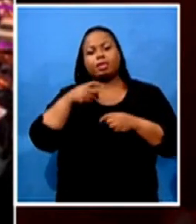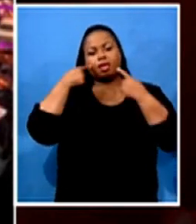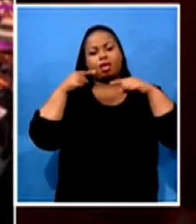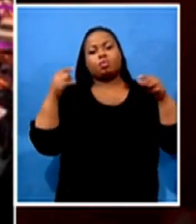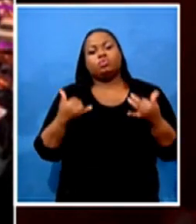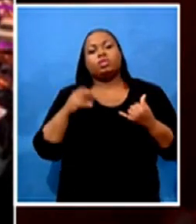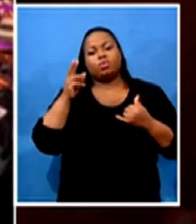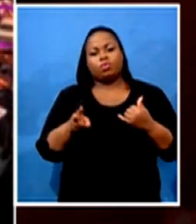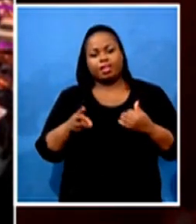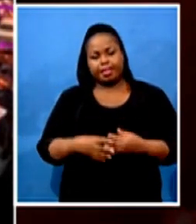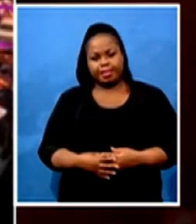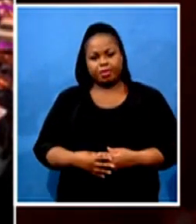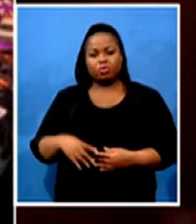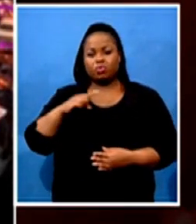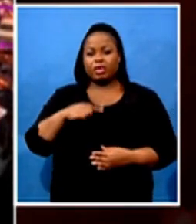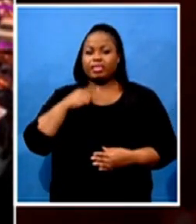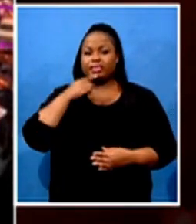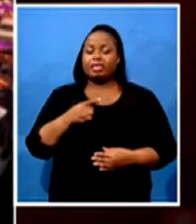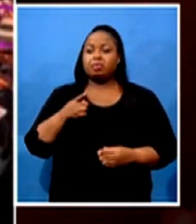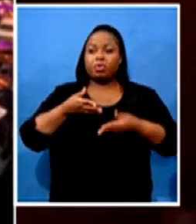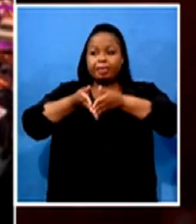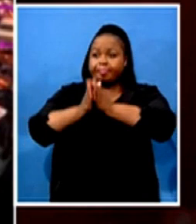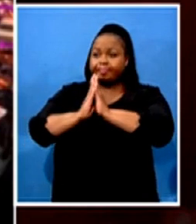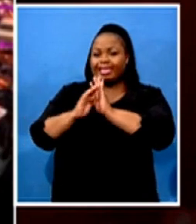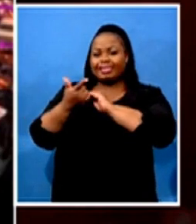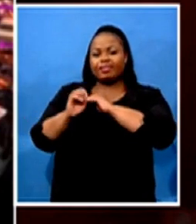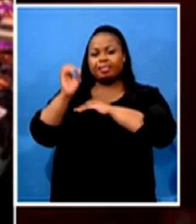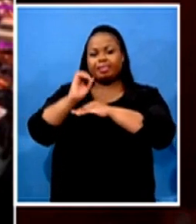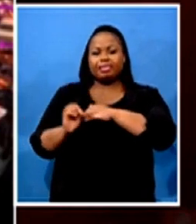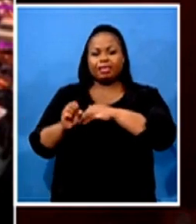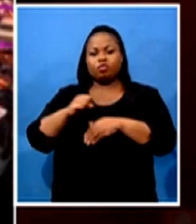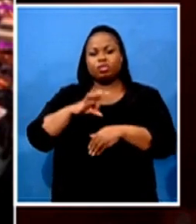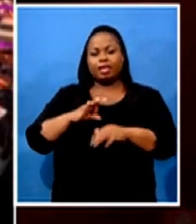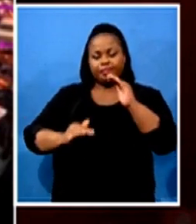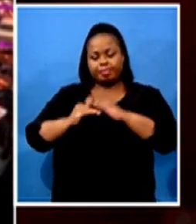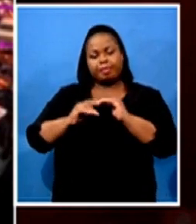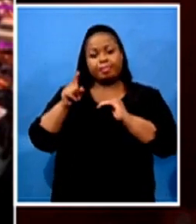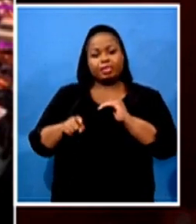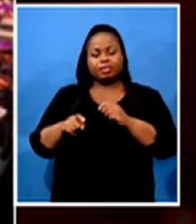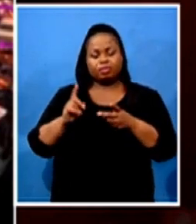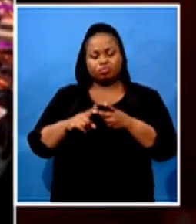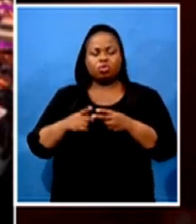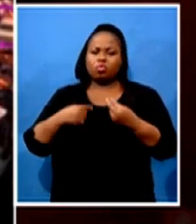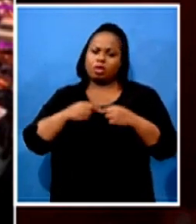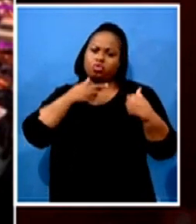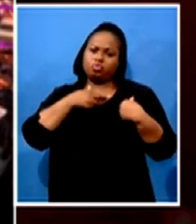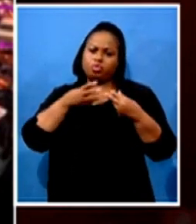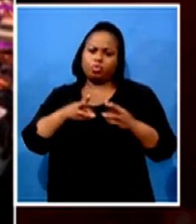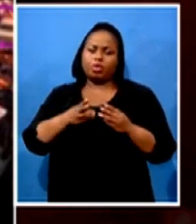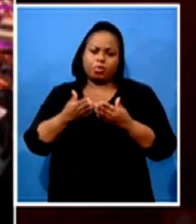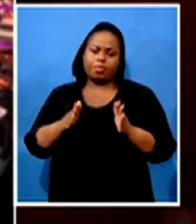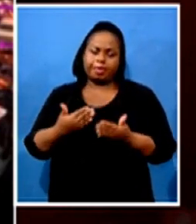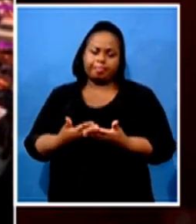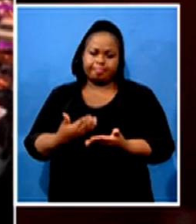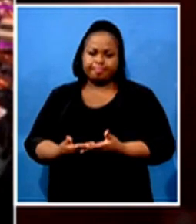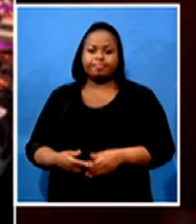capacity and we have displayed the responsible way to ensure that we can safely open the industry and ensure the health and safety of all our